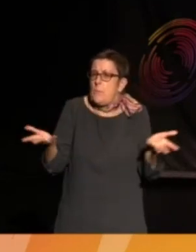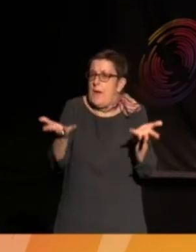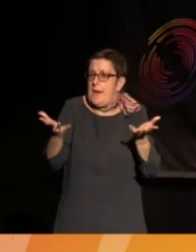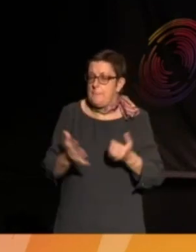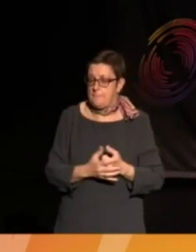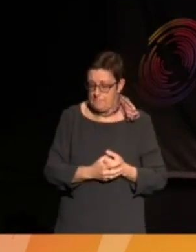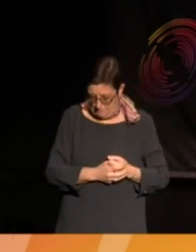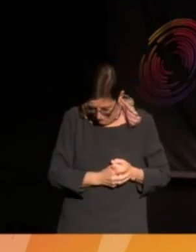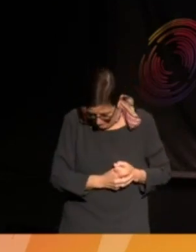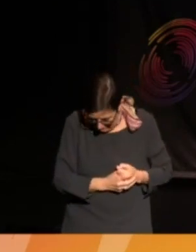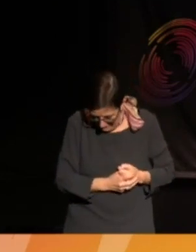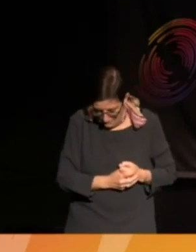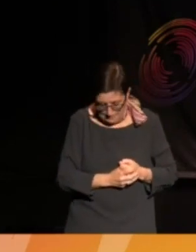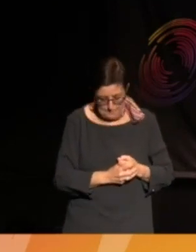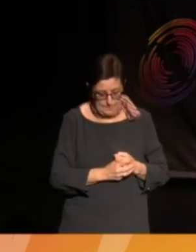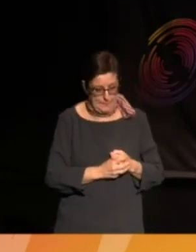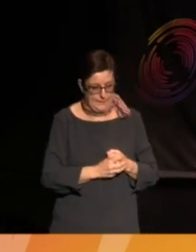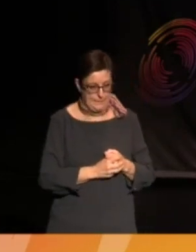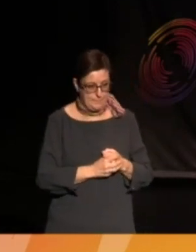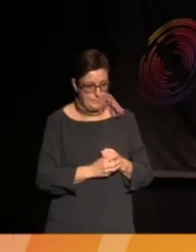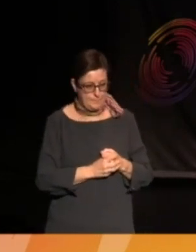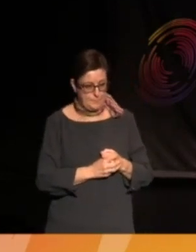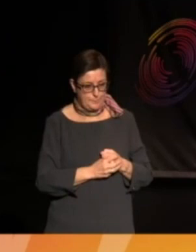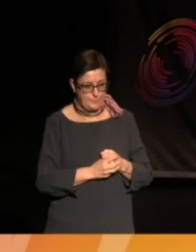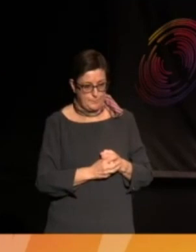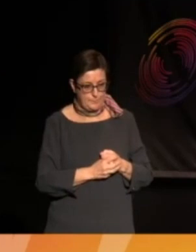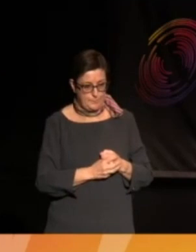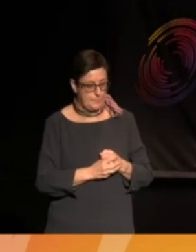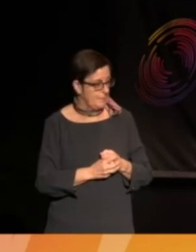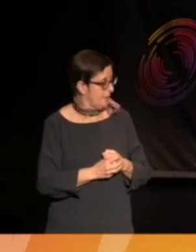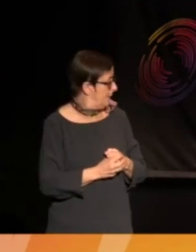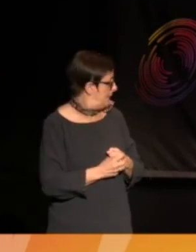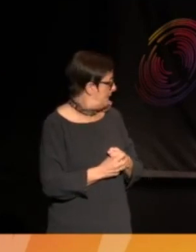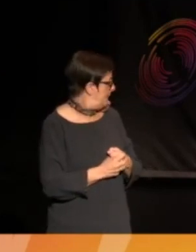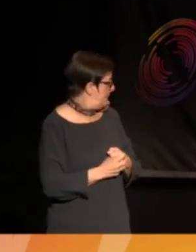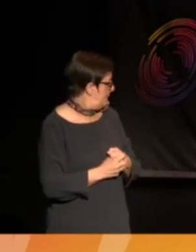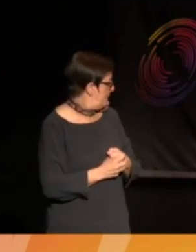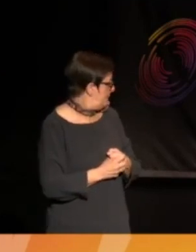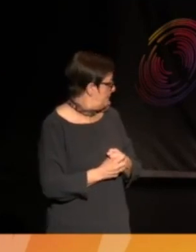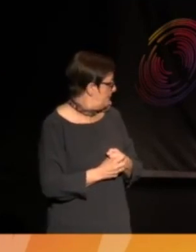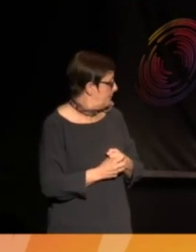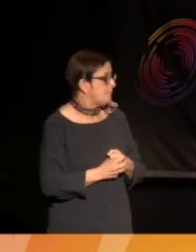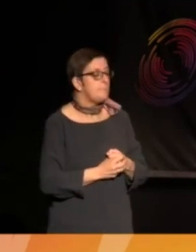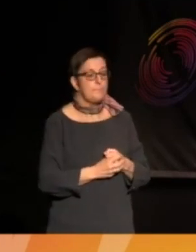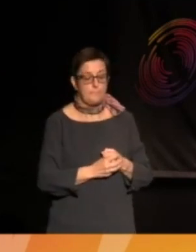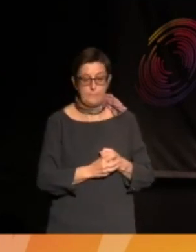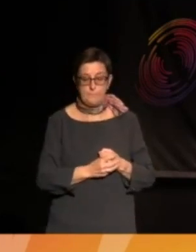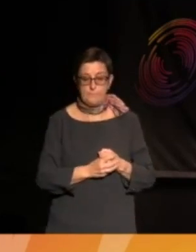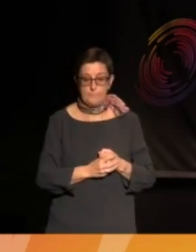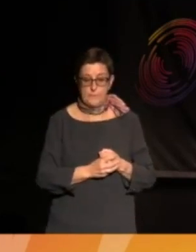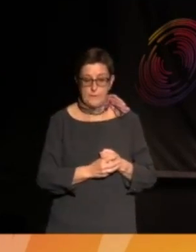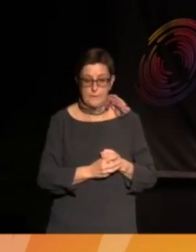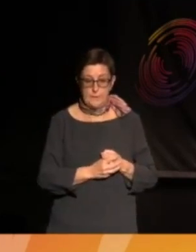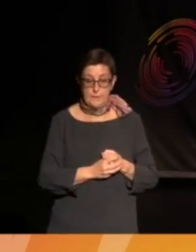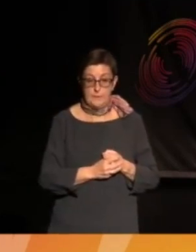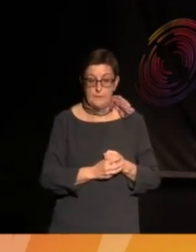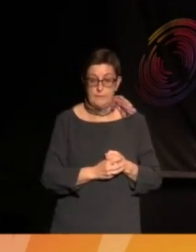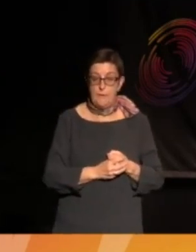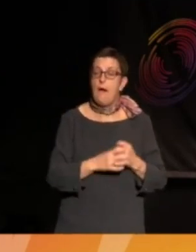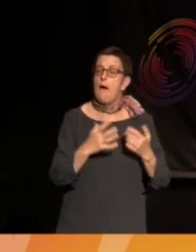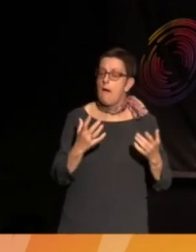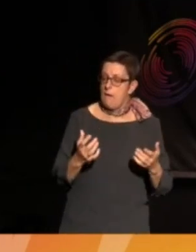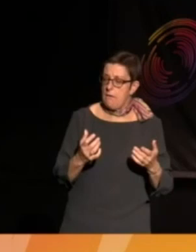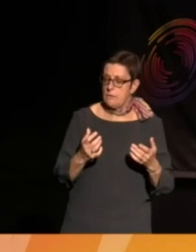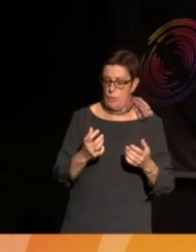I think the thing that gets confused sometimes with the artist-activist